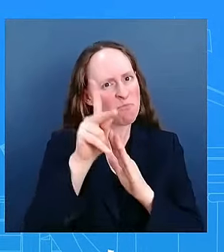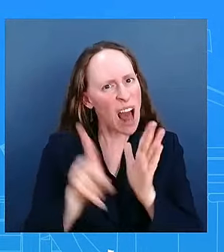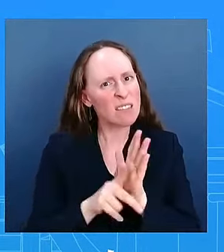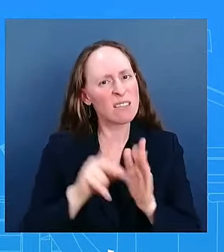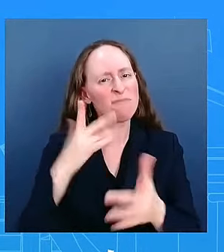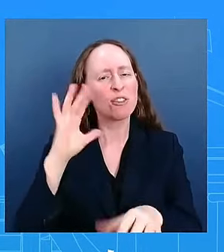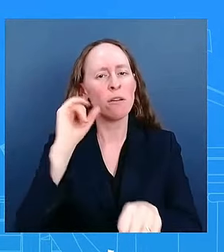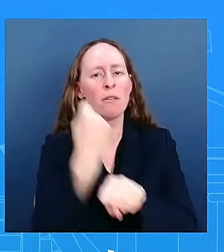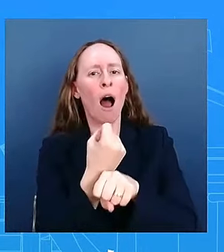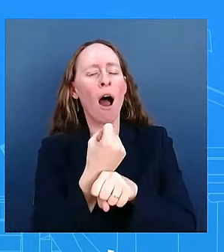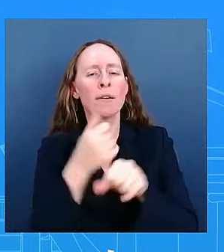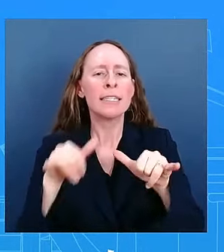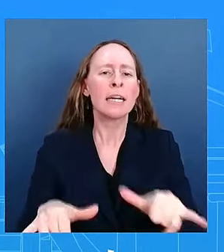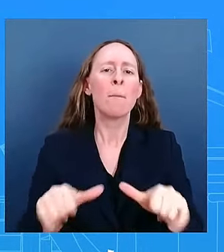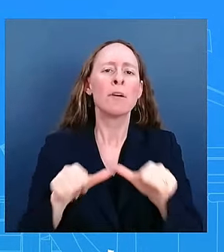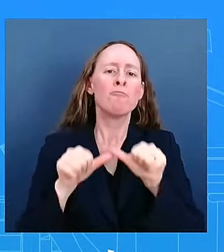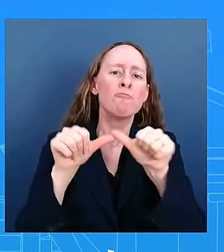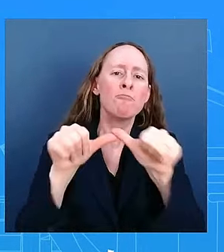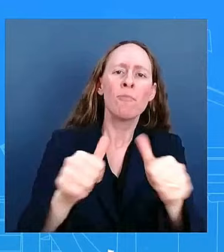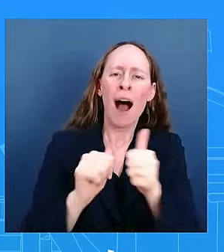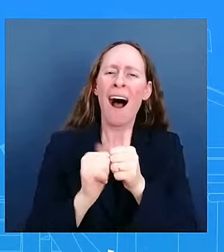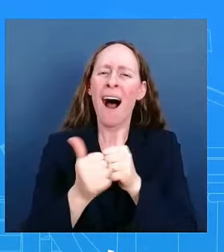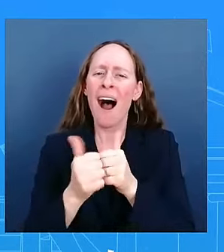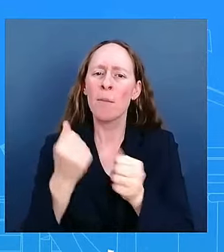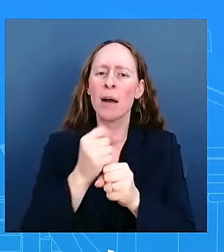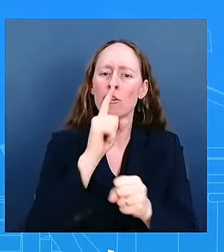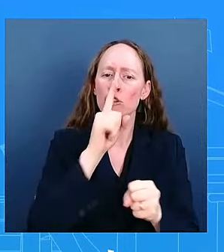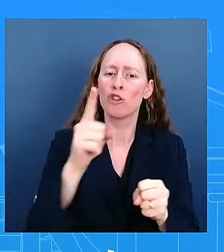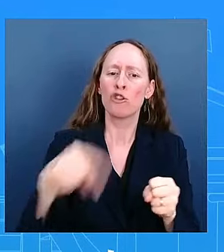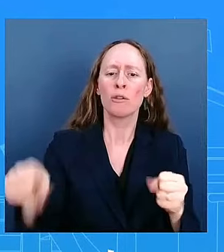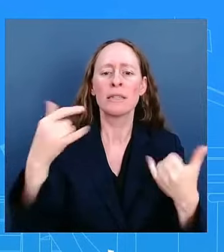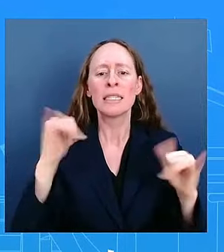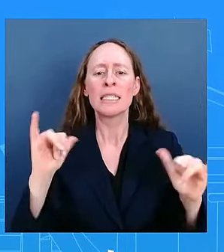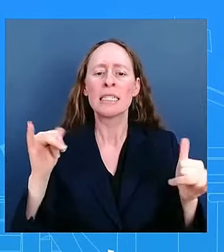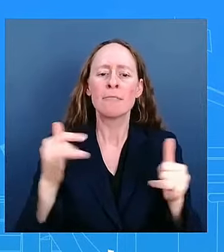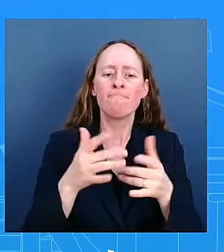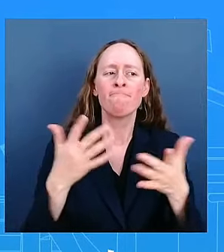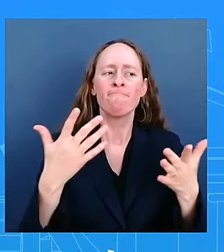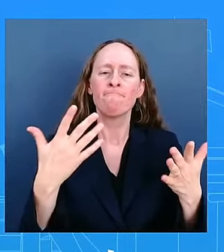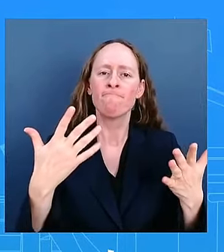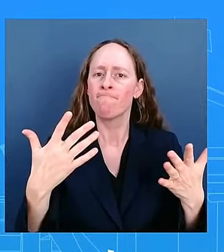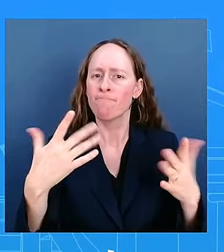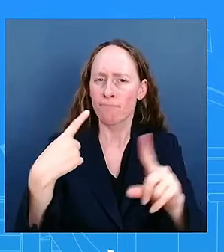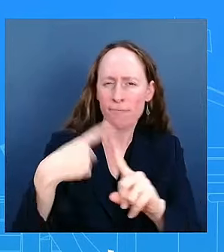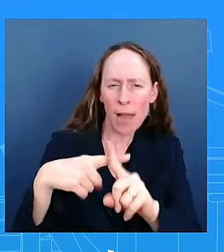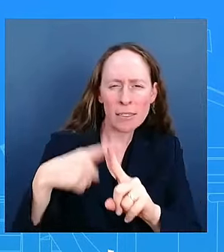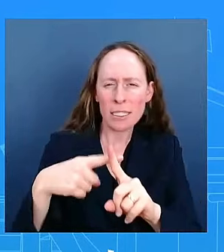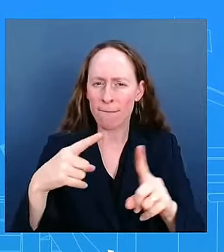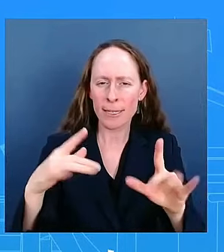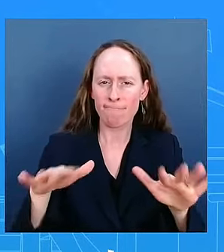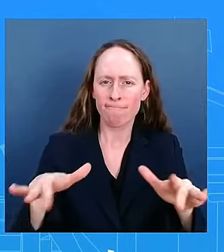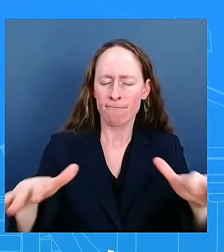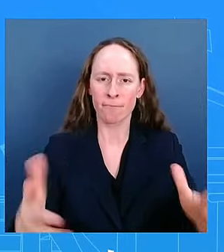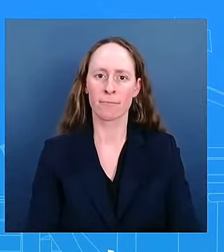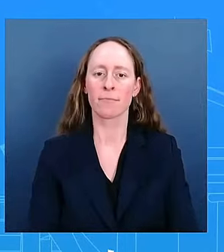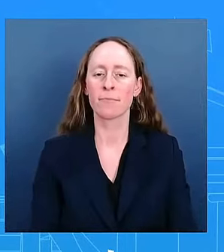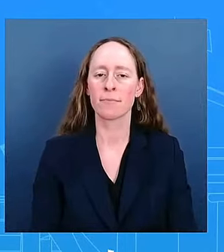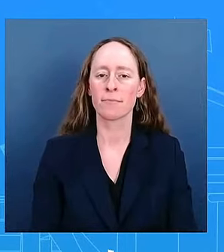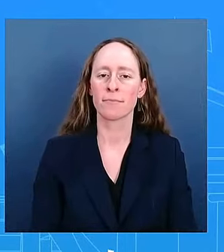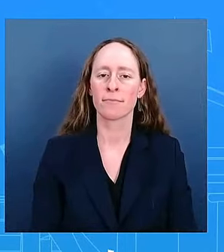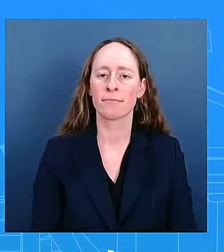you've uh you've outlined here well on the tariffs uh there have been numerous outside analysis